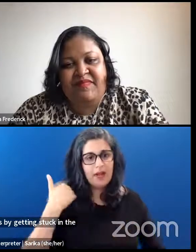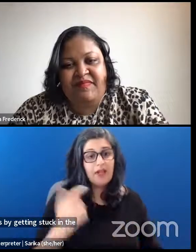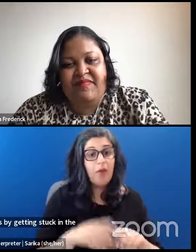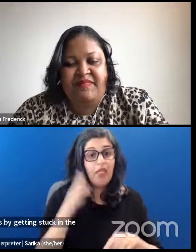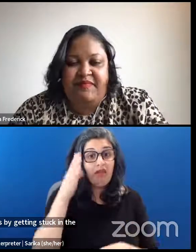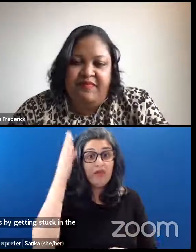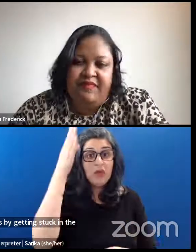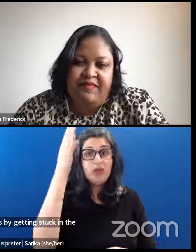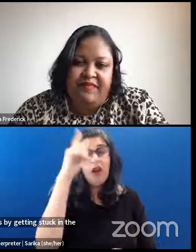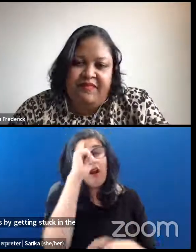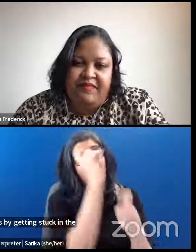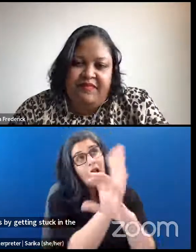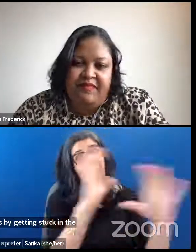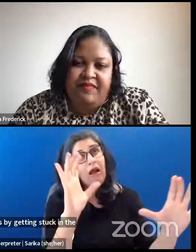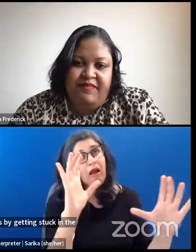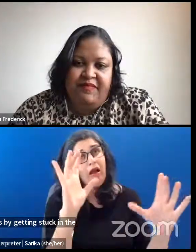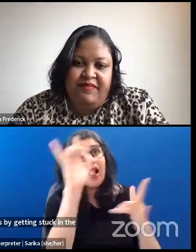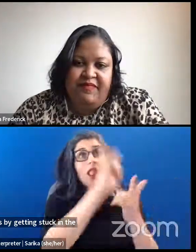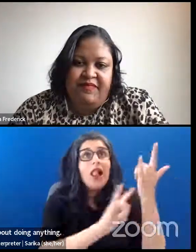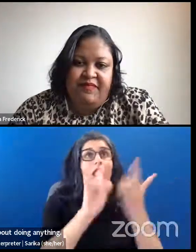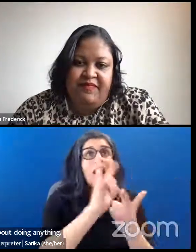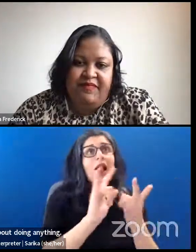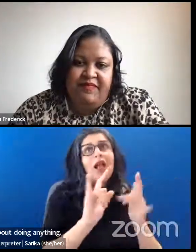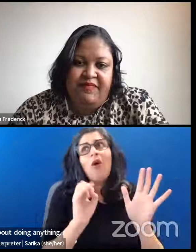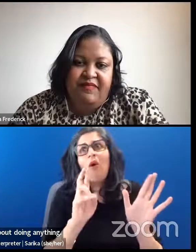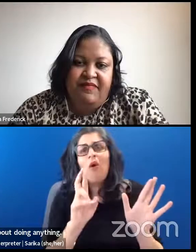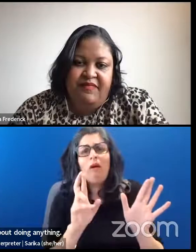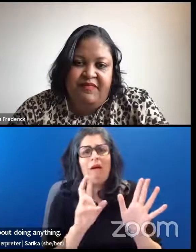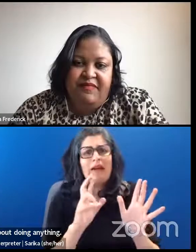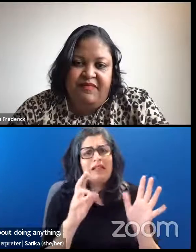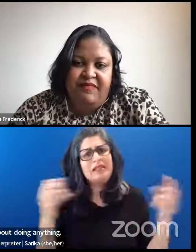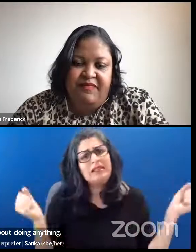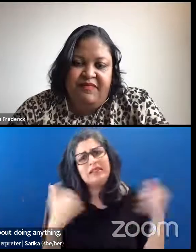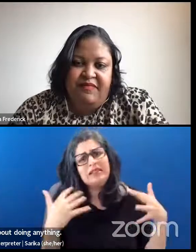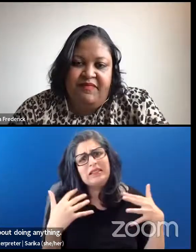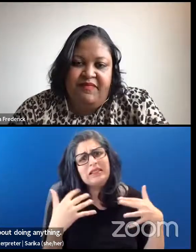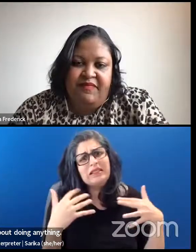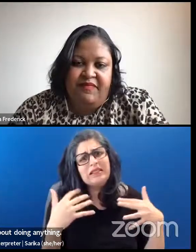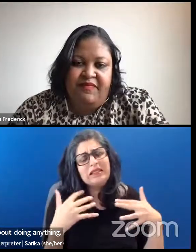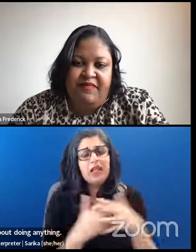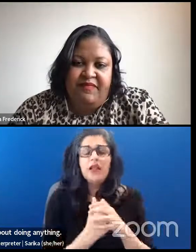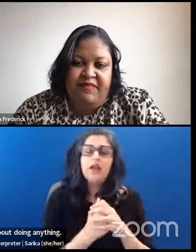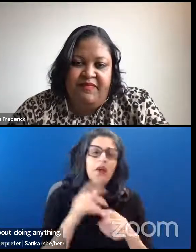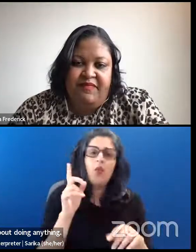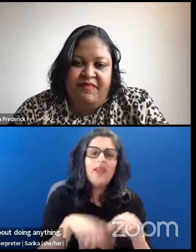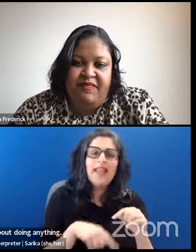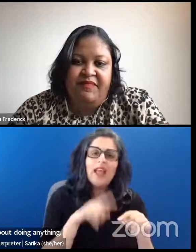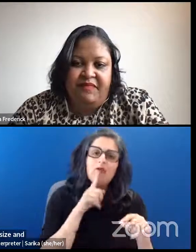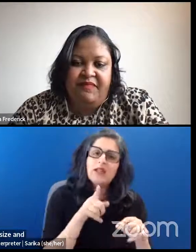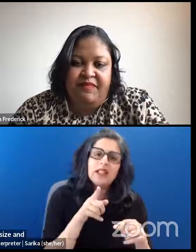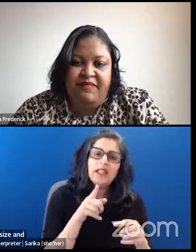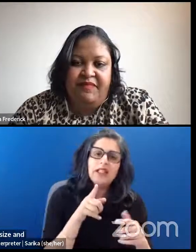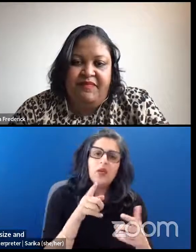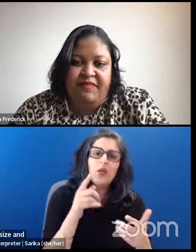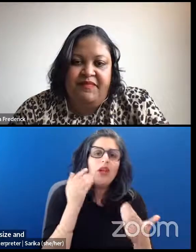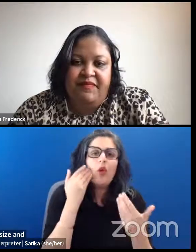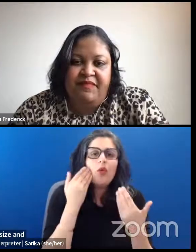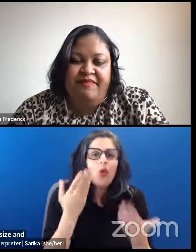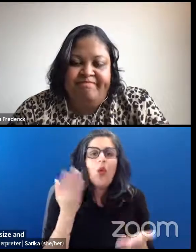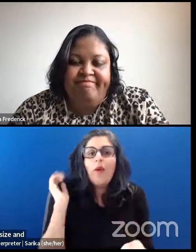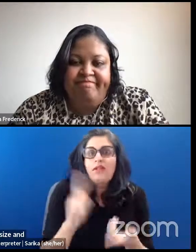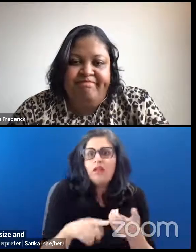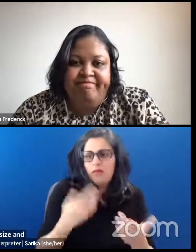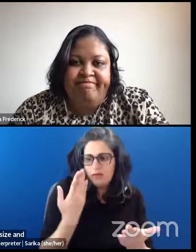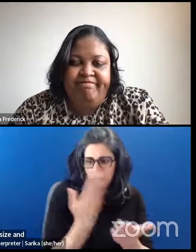that we fantasize and dread about that we are constantly kind of fixated on is not something we can actually know until we get there,